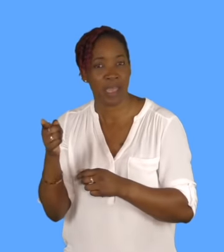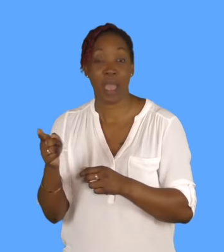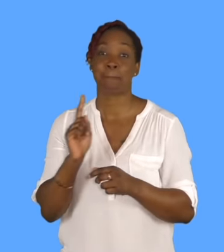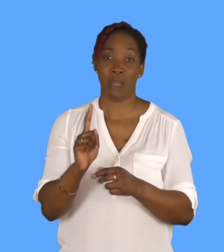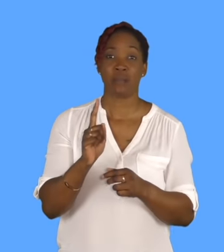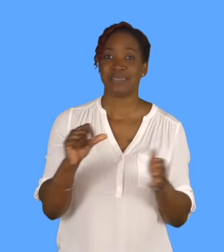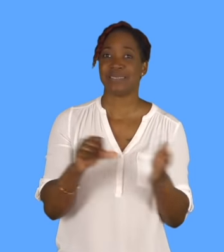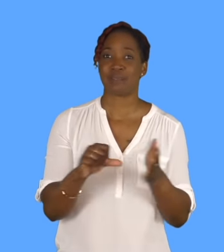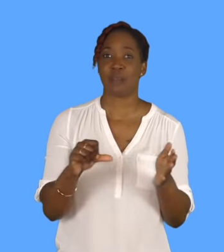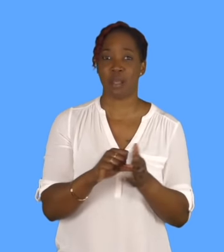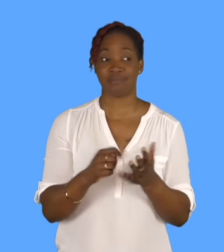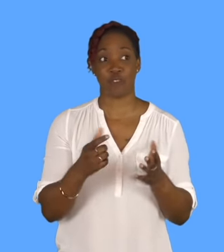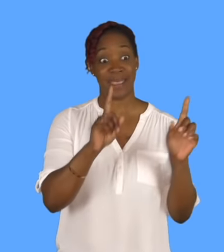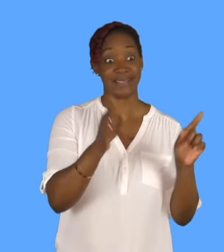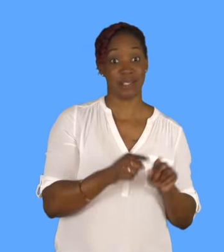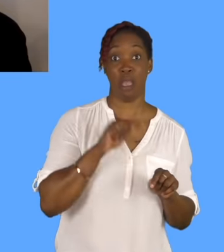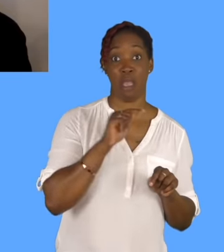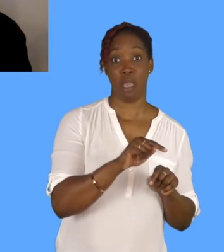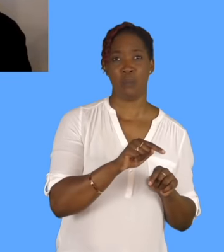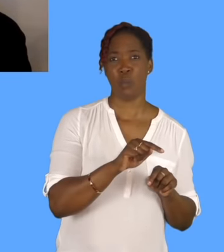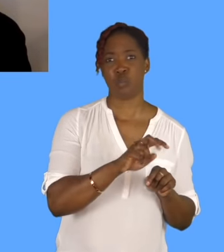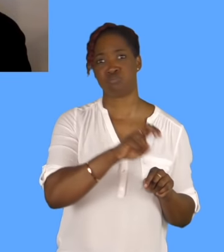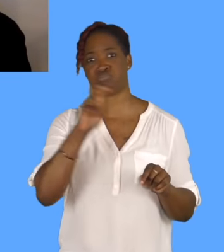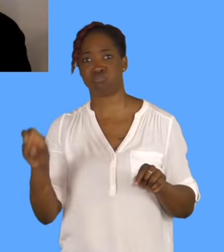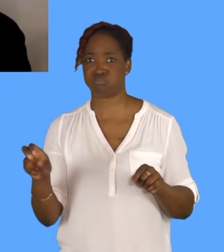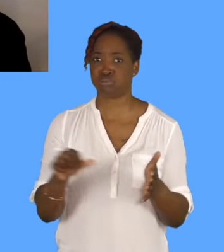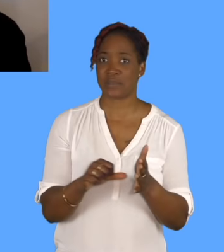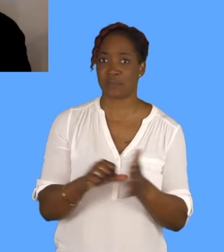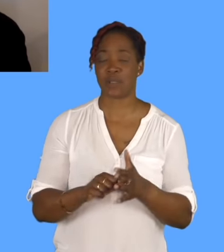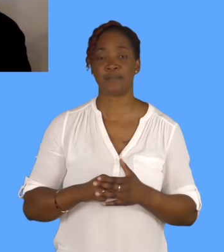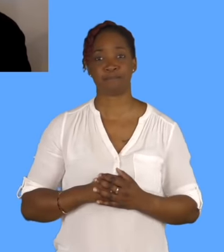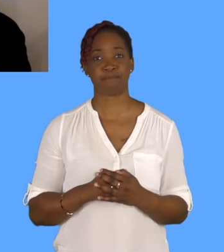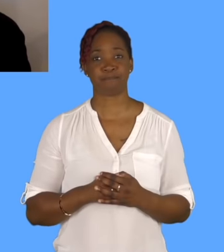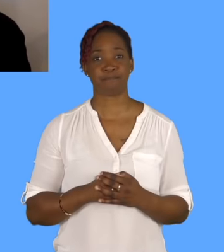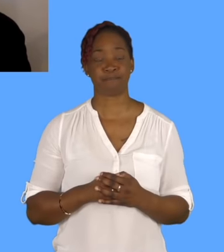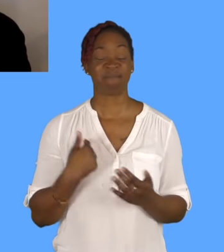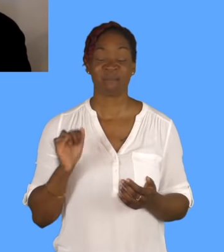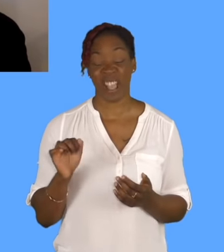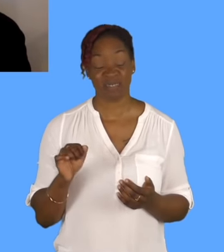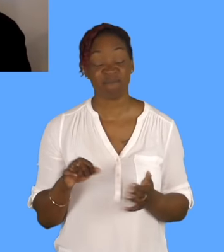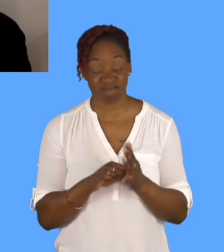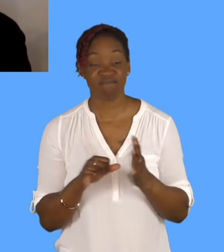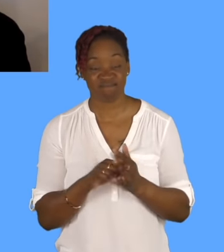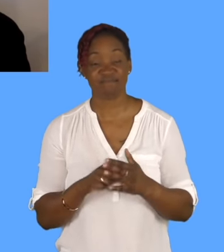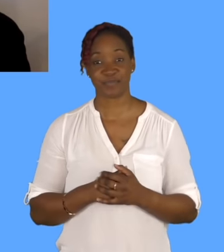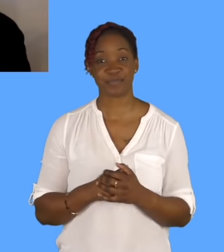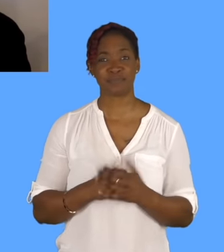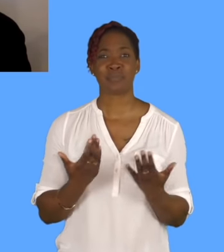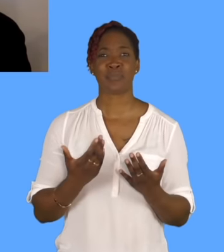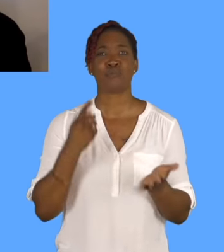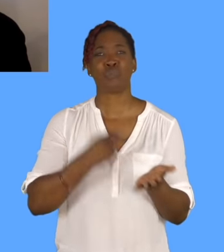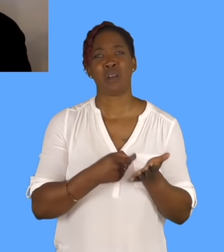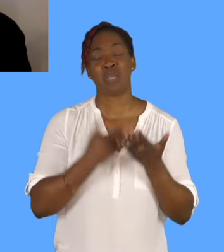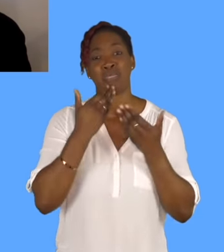Yeah, it's just as hard, exactly, yeah. Radhika, thank you very much, it's been a pleasure talking to you, and can't wait for your next,